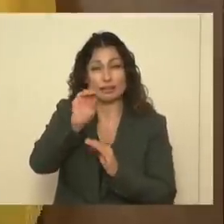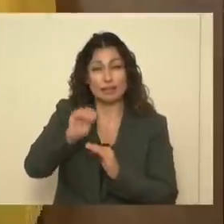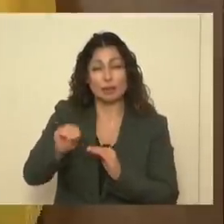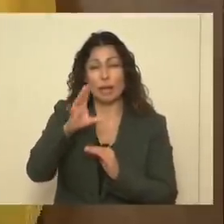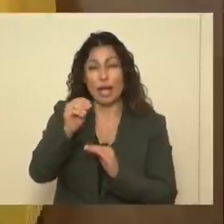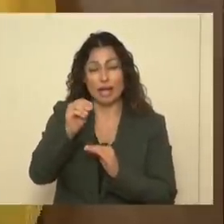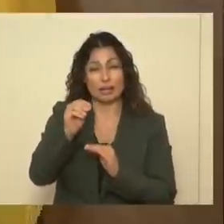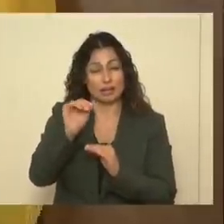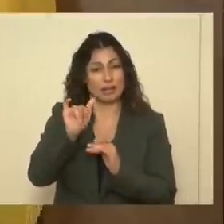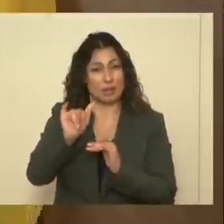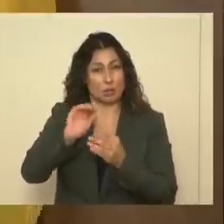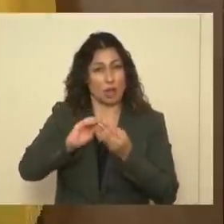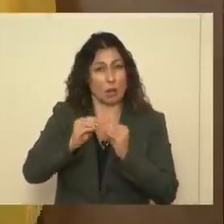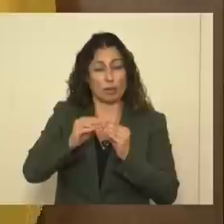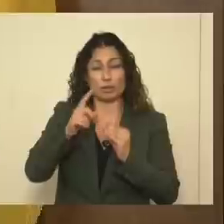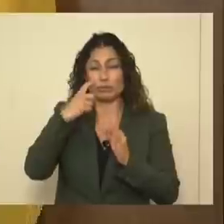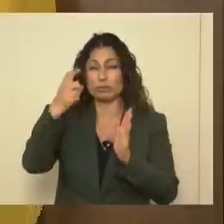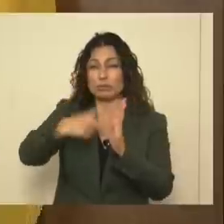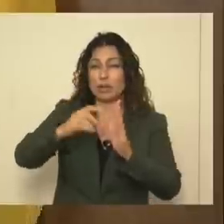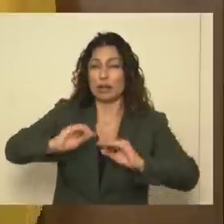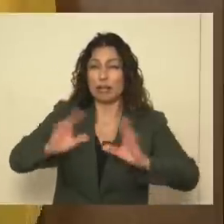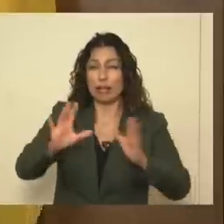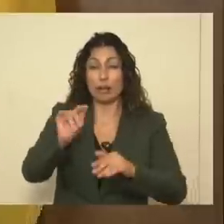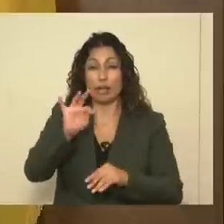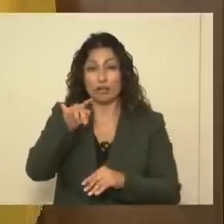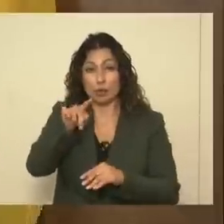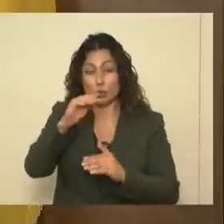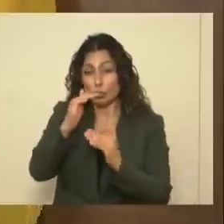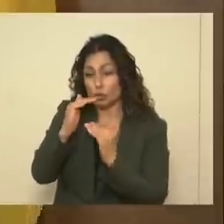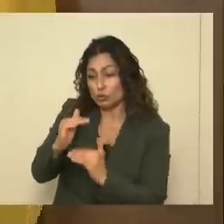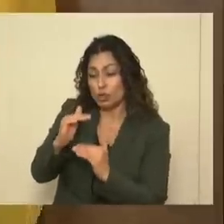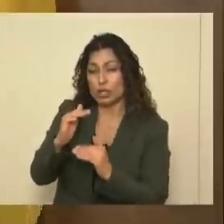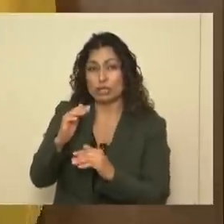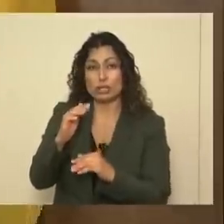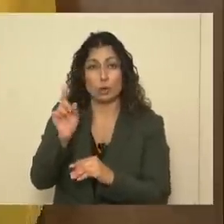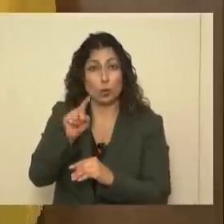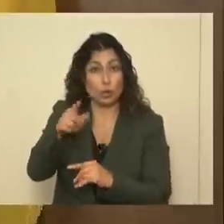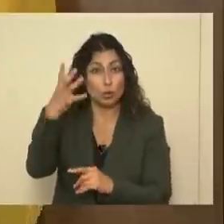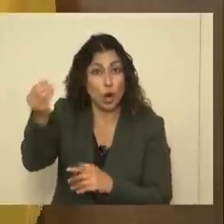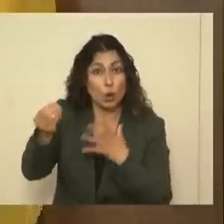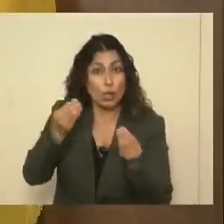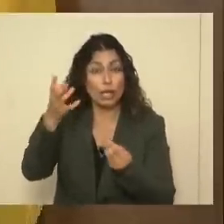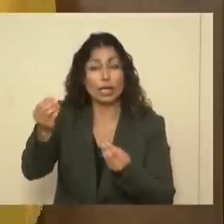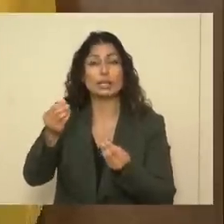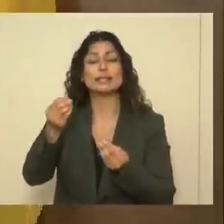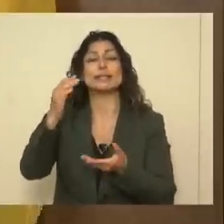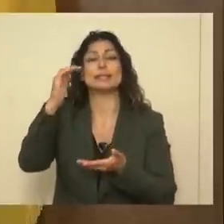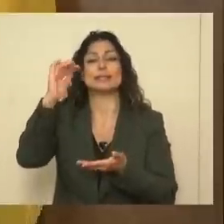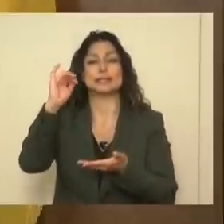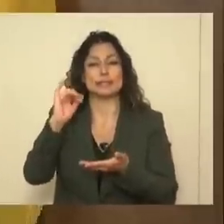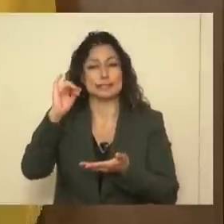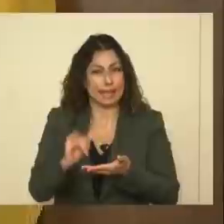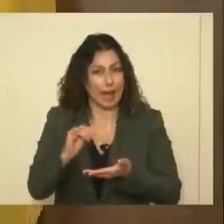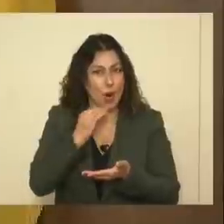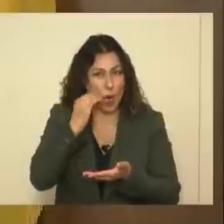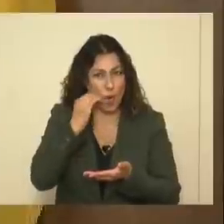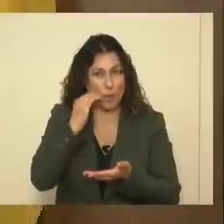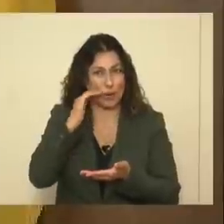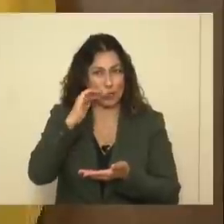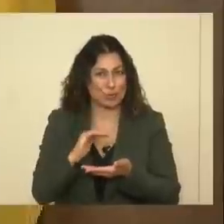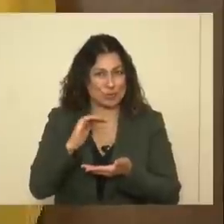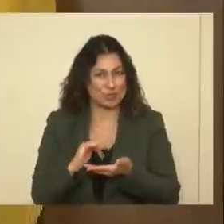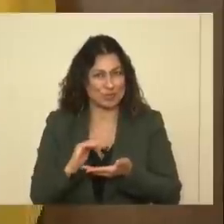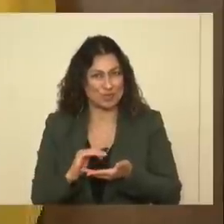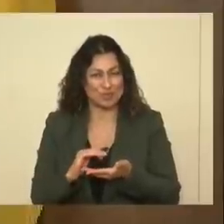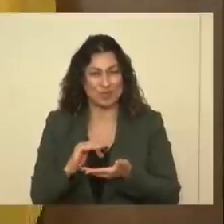are clear indications that when we said if you restrict where you're going, you do more to stay at home, you wear